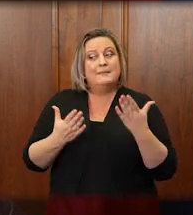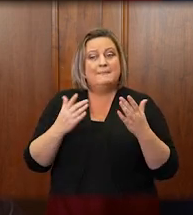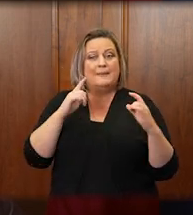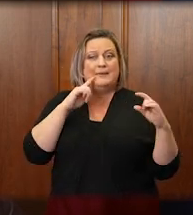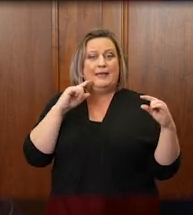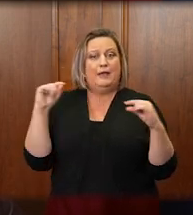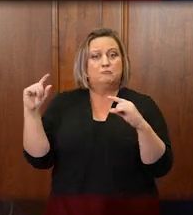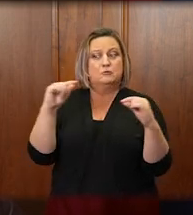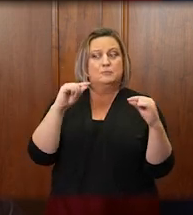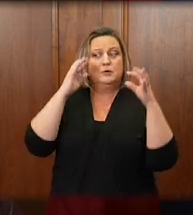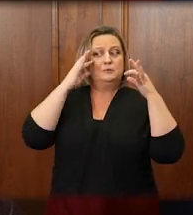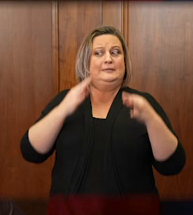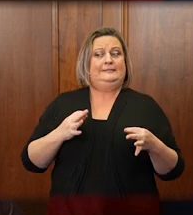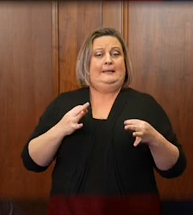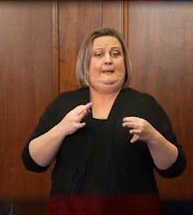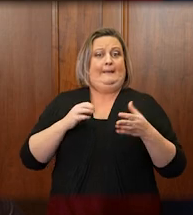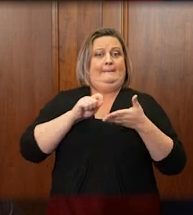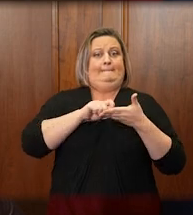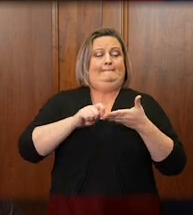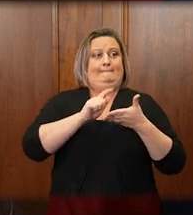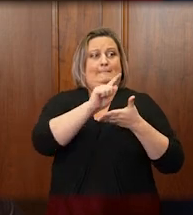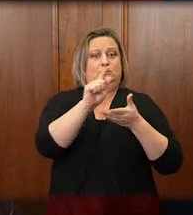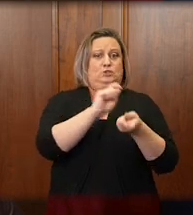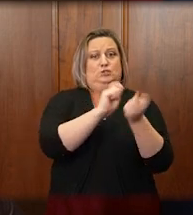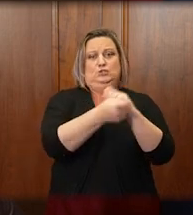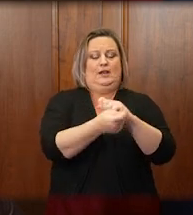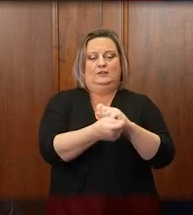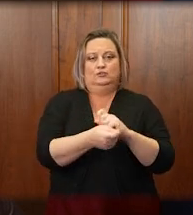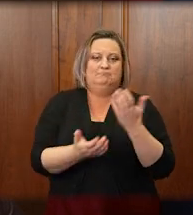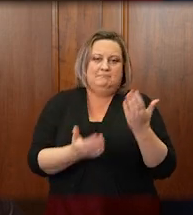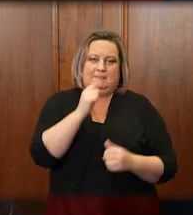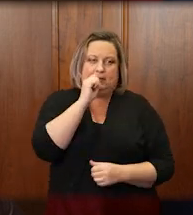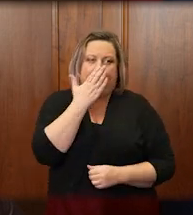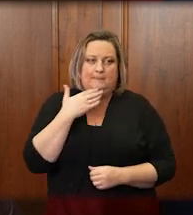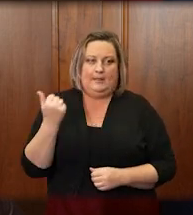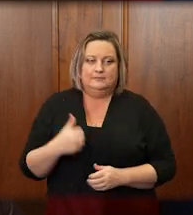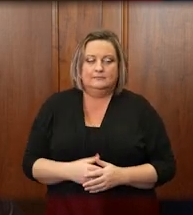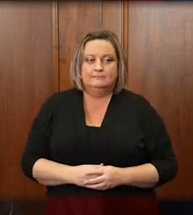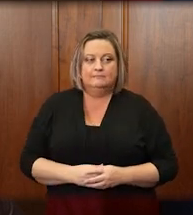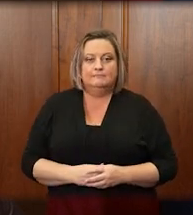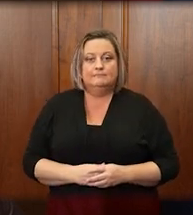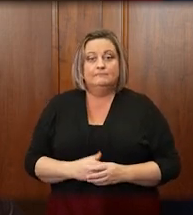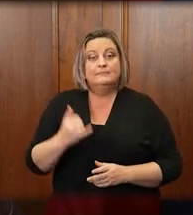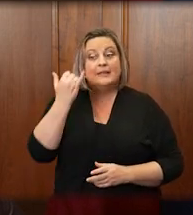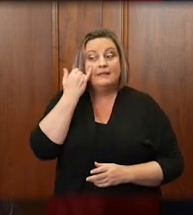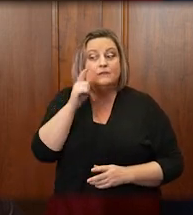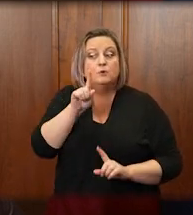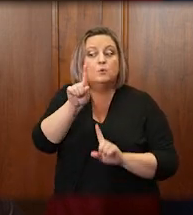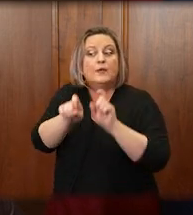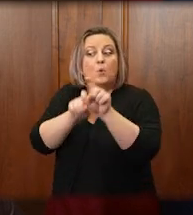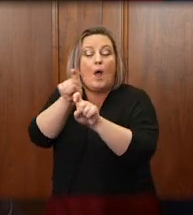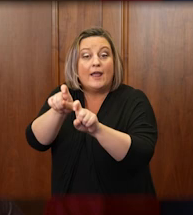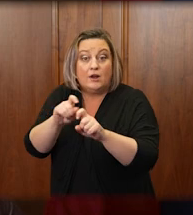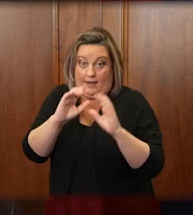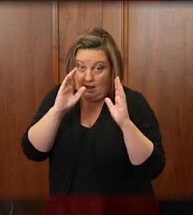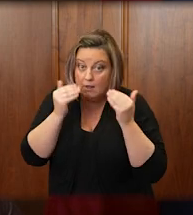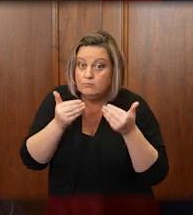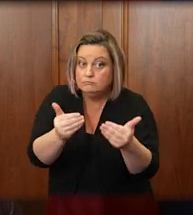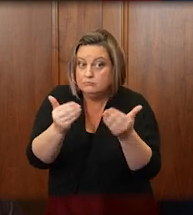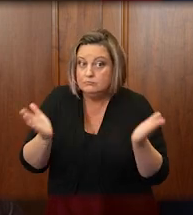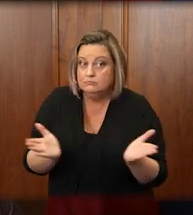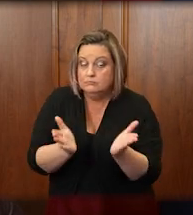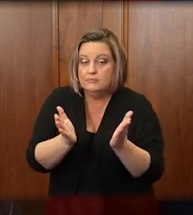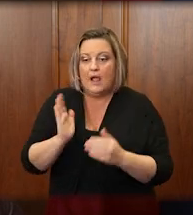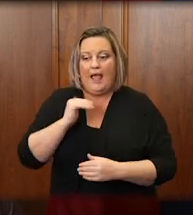be the best launching pad for meaningful change. If you inquire, and I hope you do, I think you'll find that our